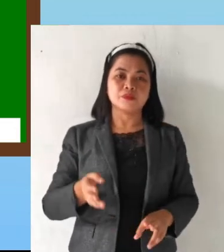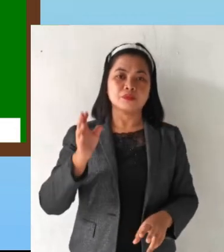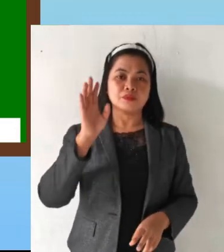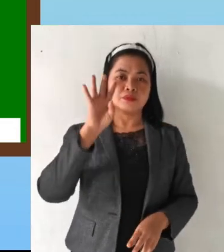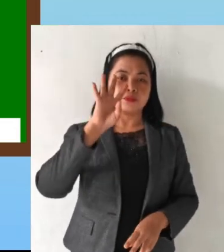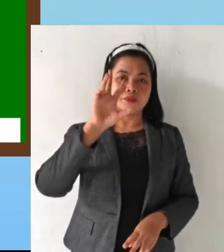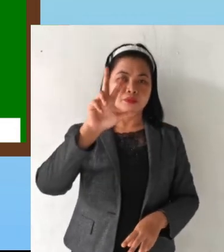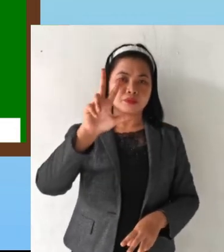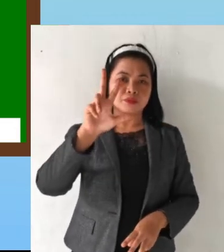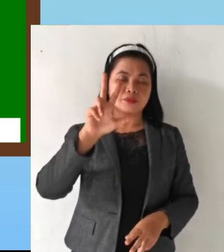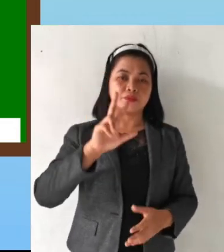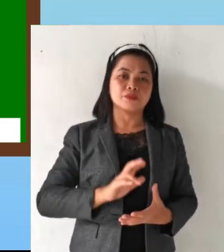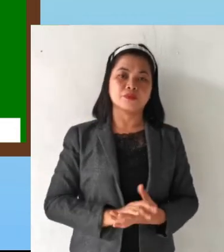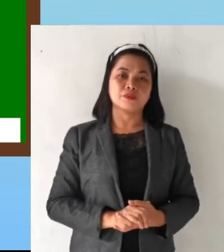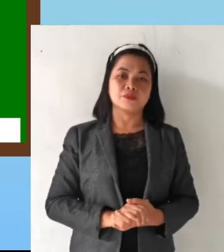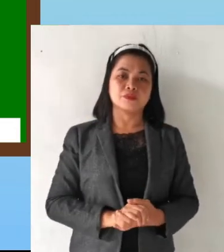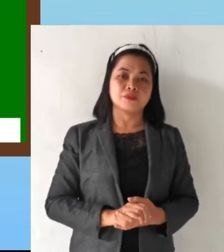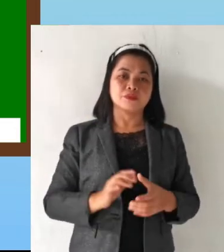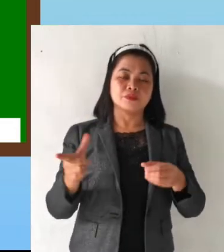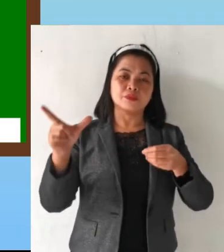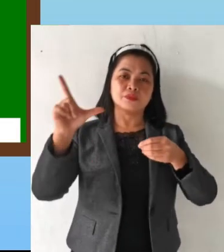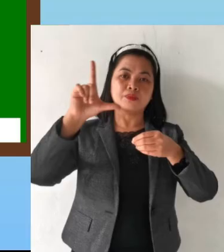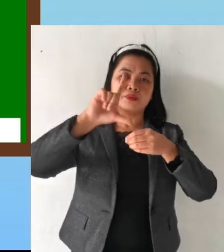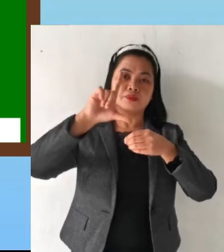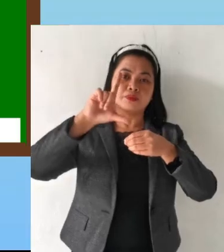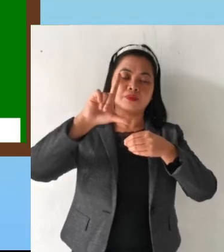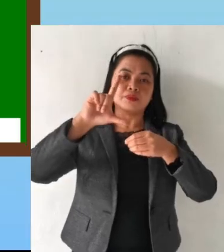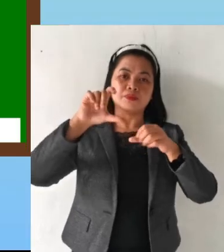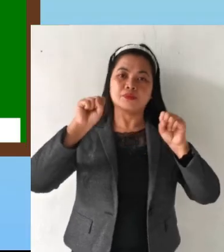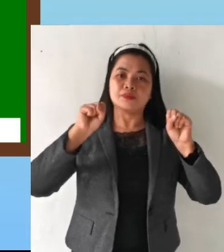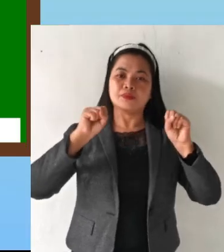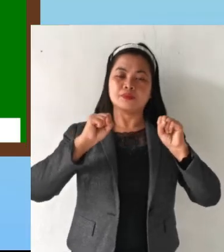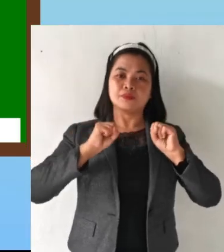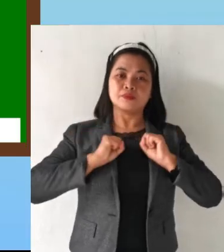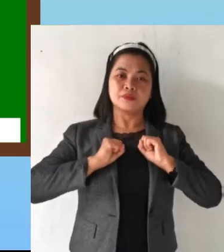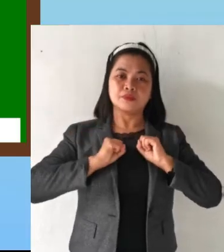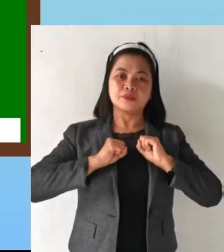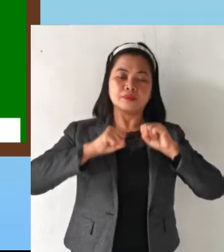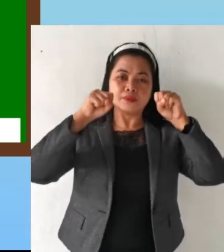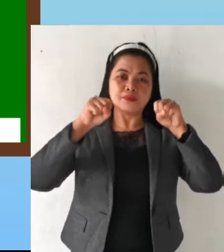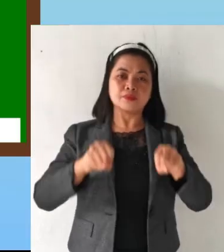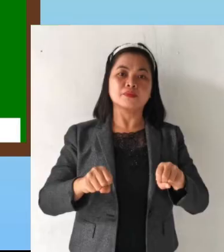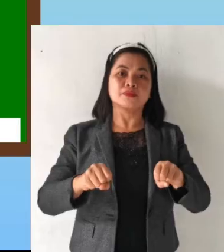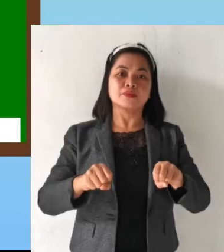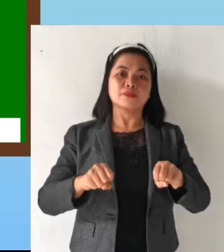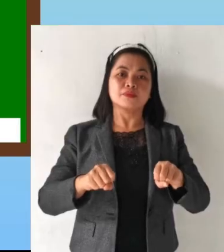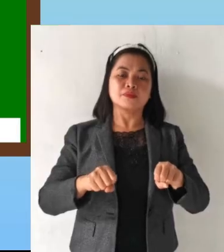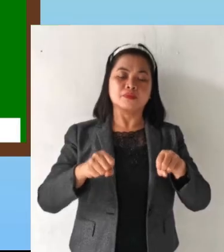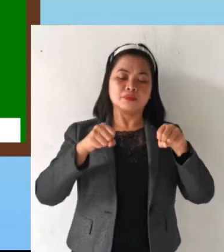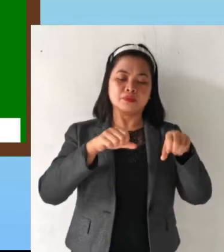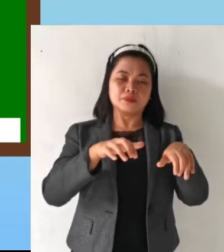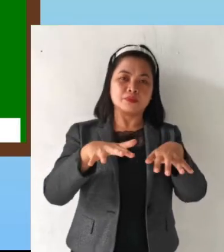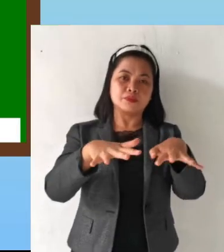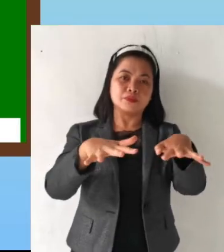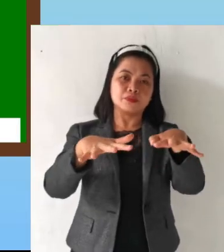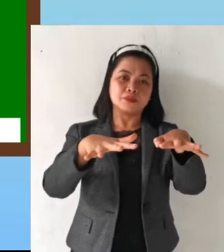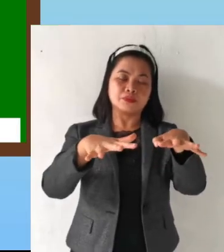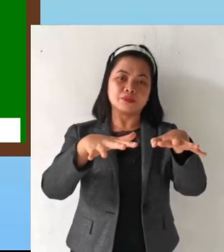3 Liquid has the ability to flow